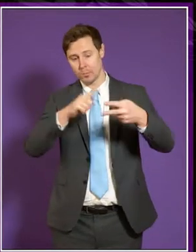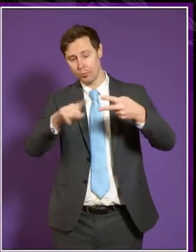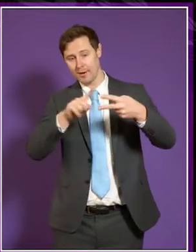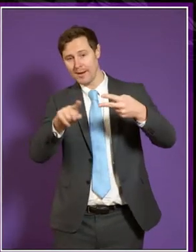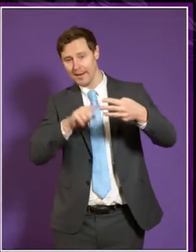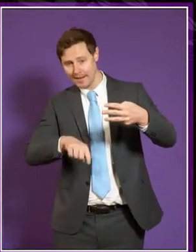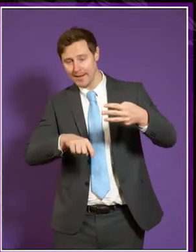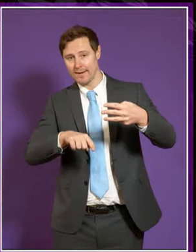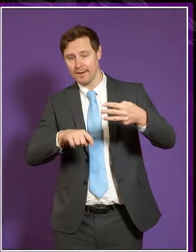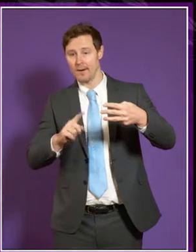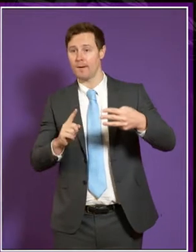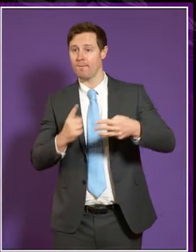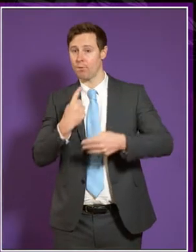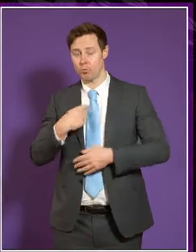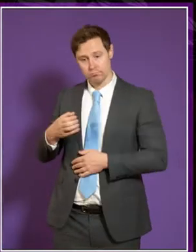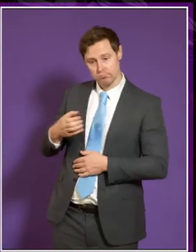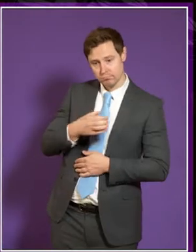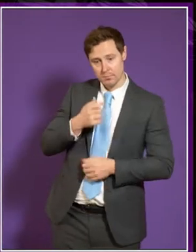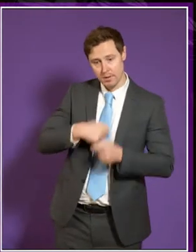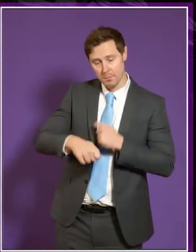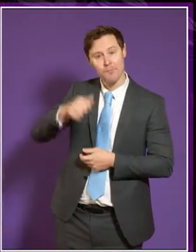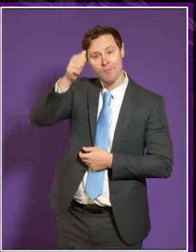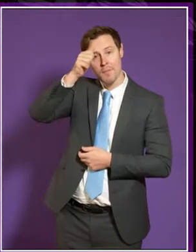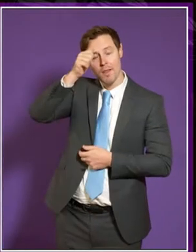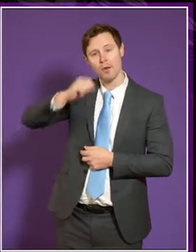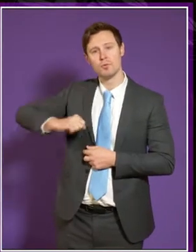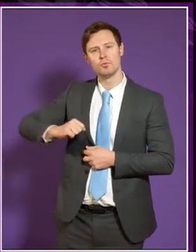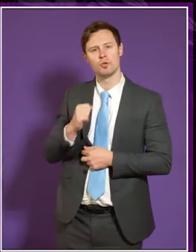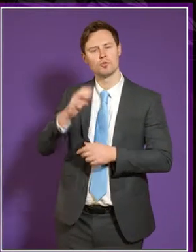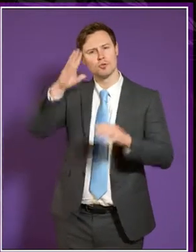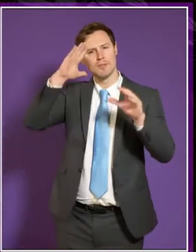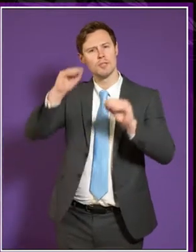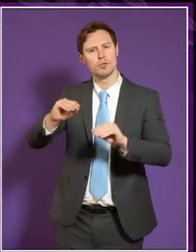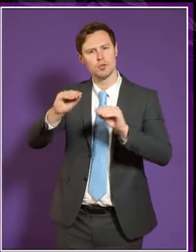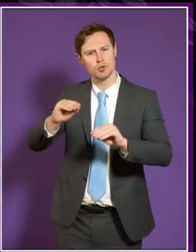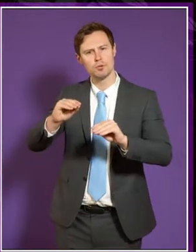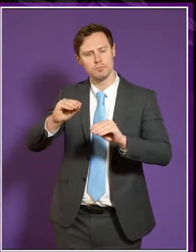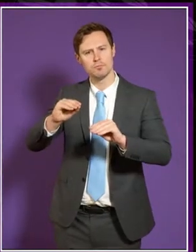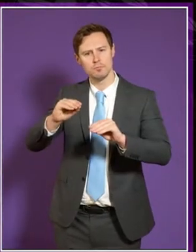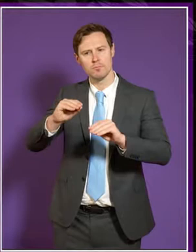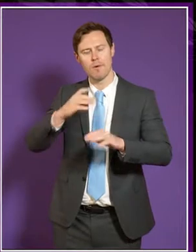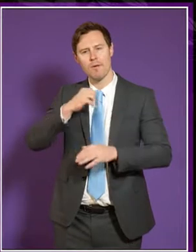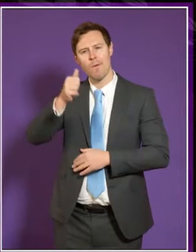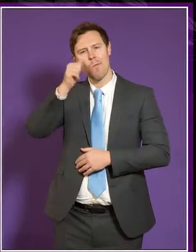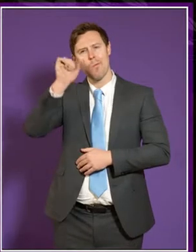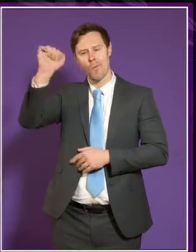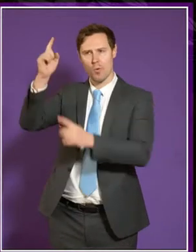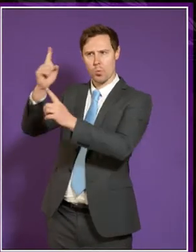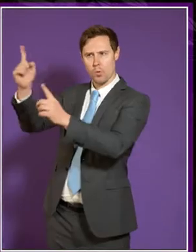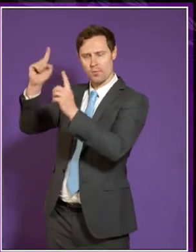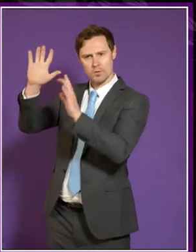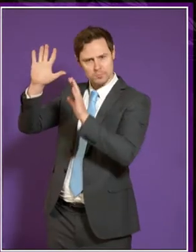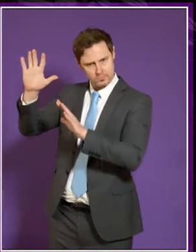First of all, familiarising myself with Scottish education. I was always fairly familiar with the universities,